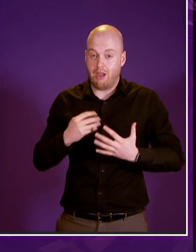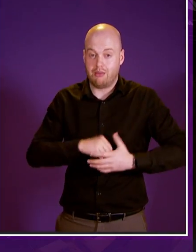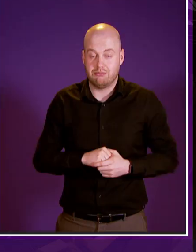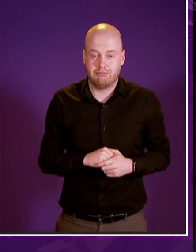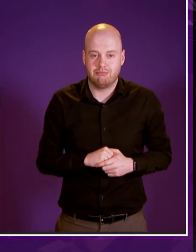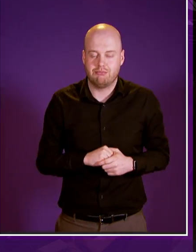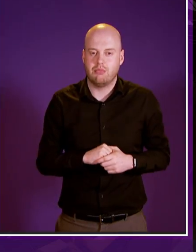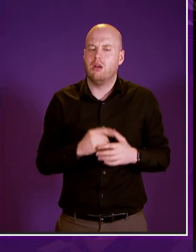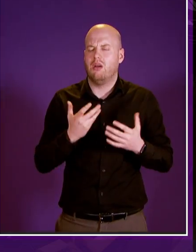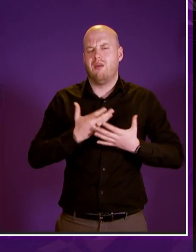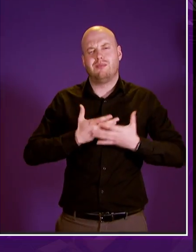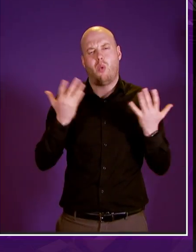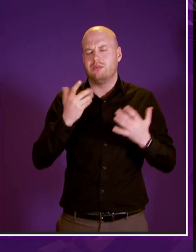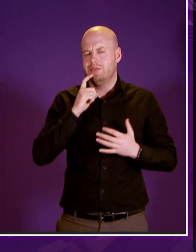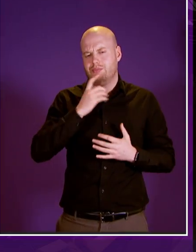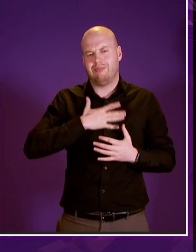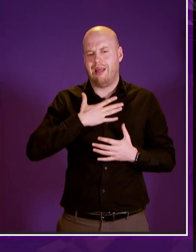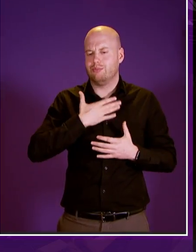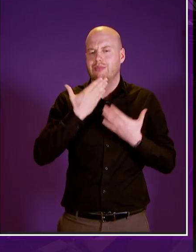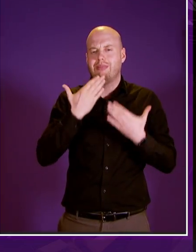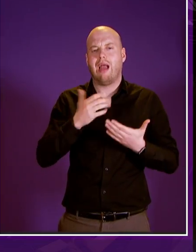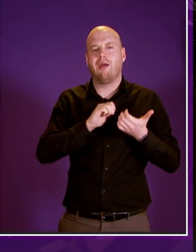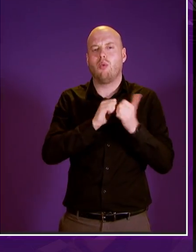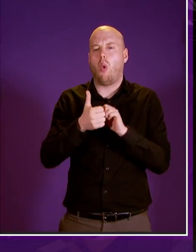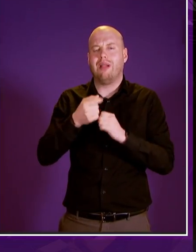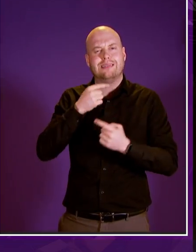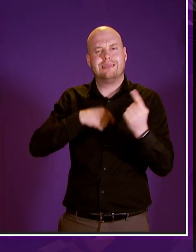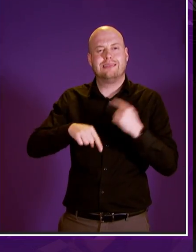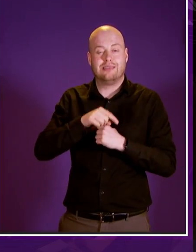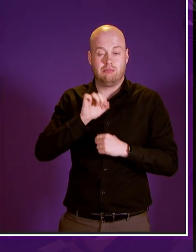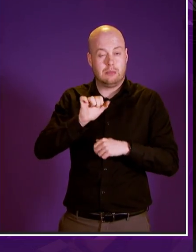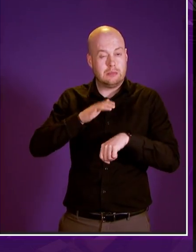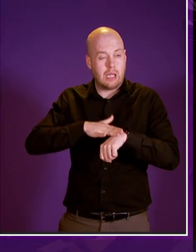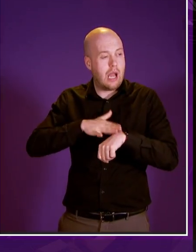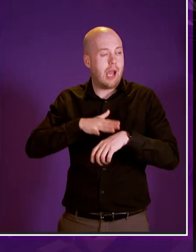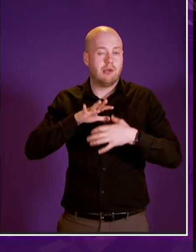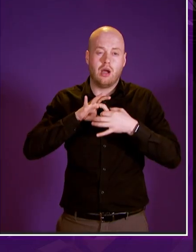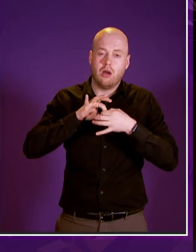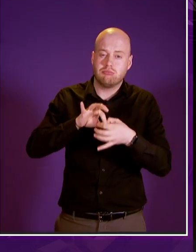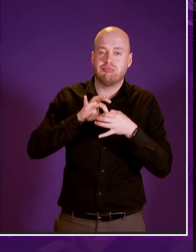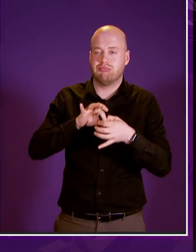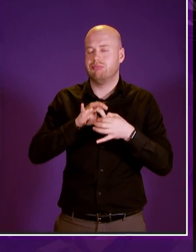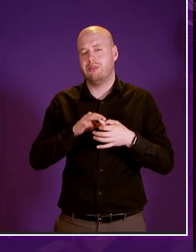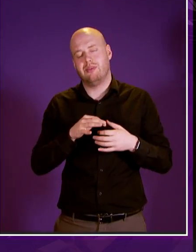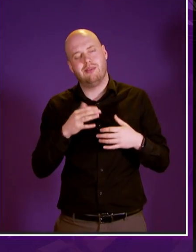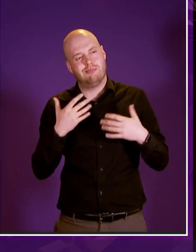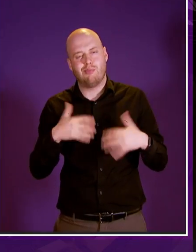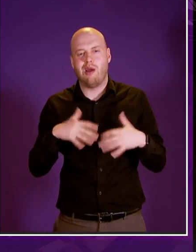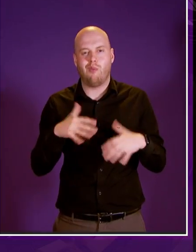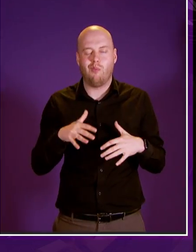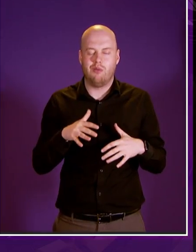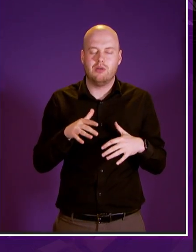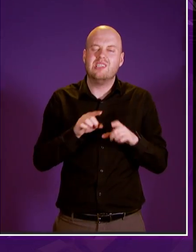i would like to thank my colleagues on the committee for their diligence their engagement which has been well rehearsed by other members